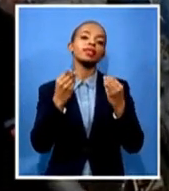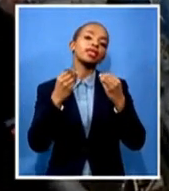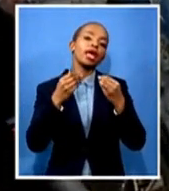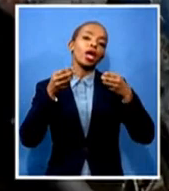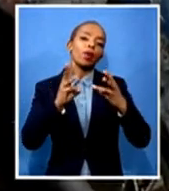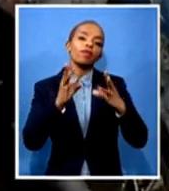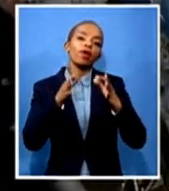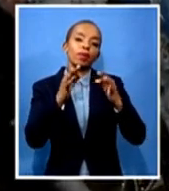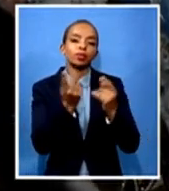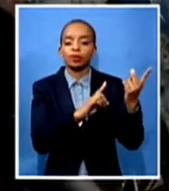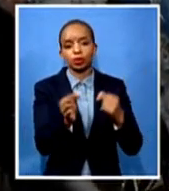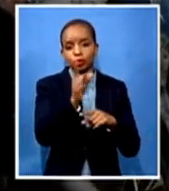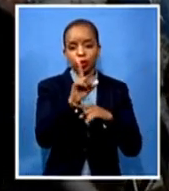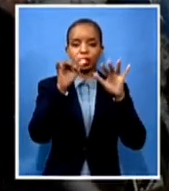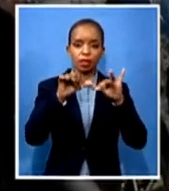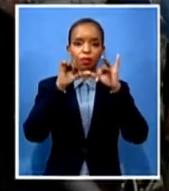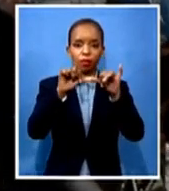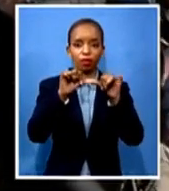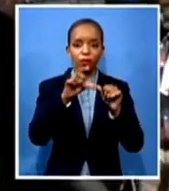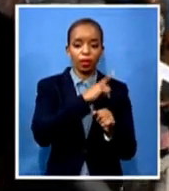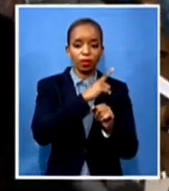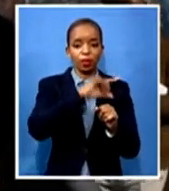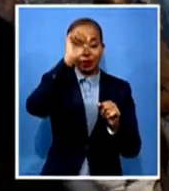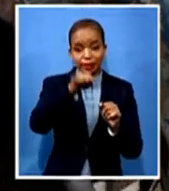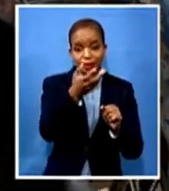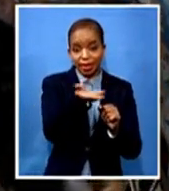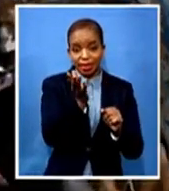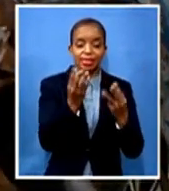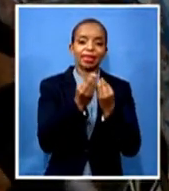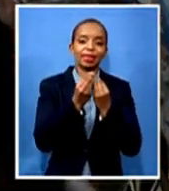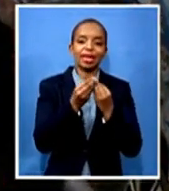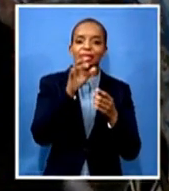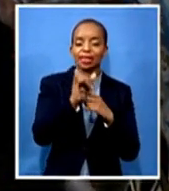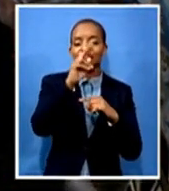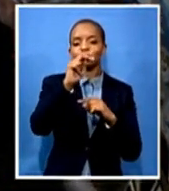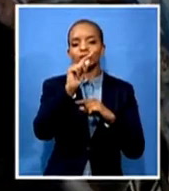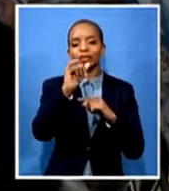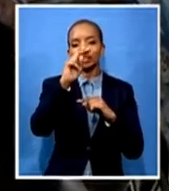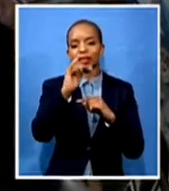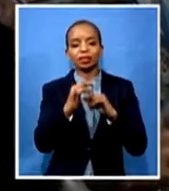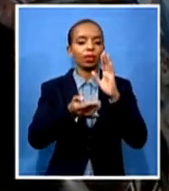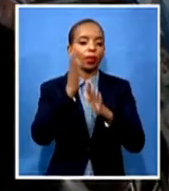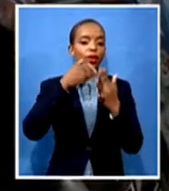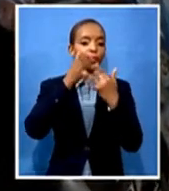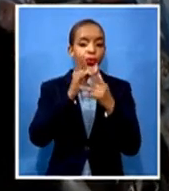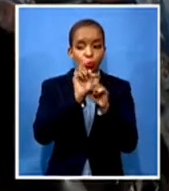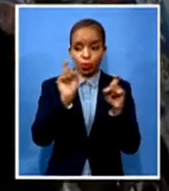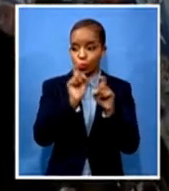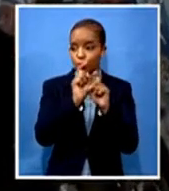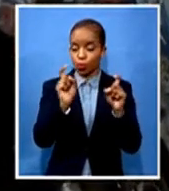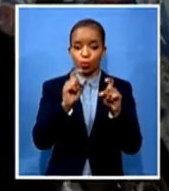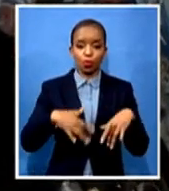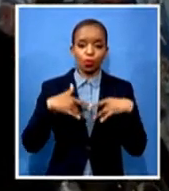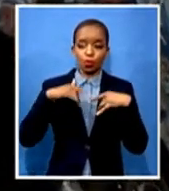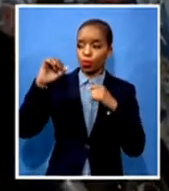these are the things that Makayantini went through during his time, but how do we prevent it from not overlapping and